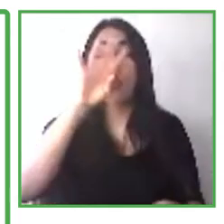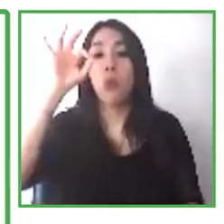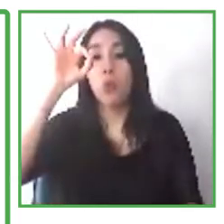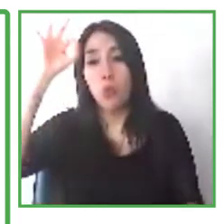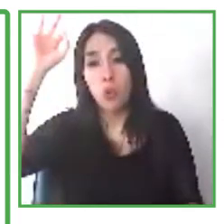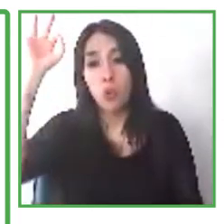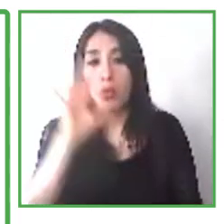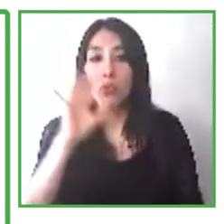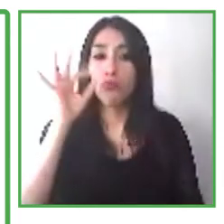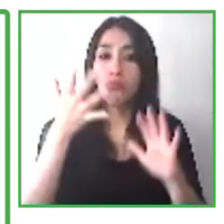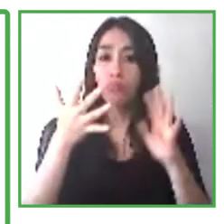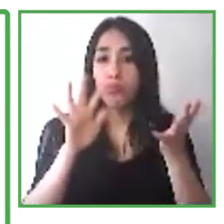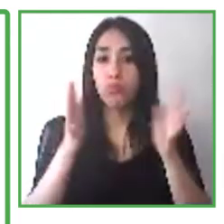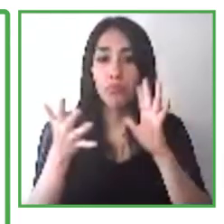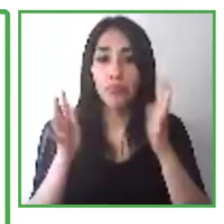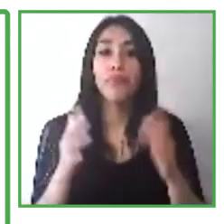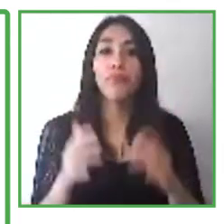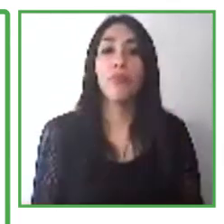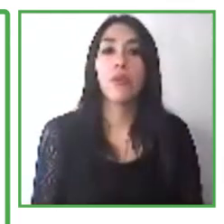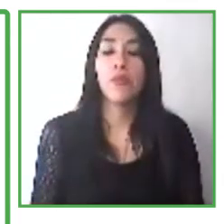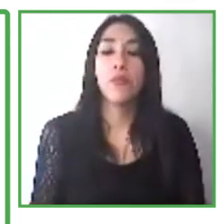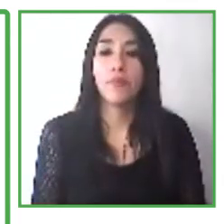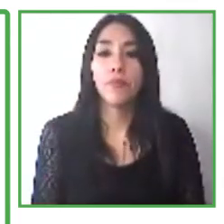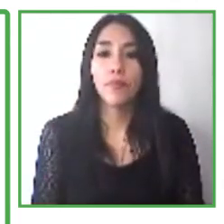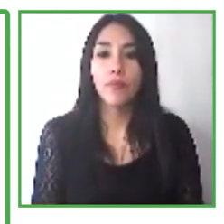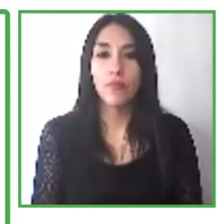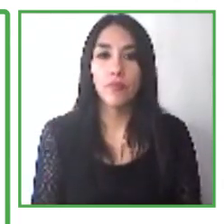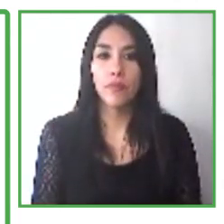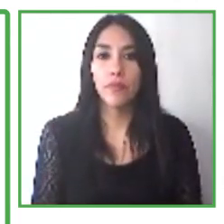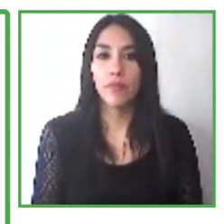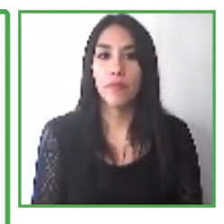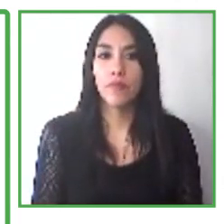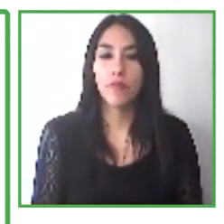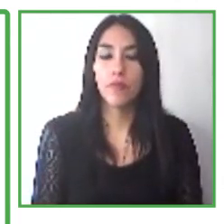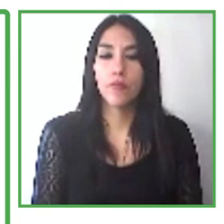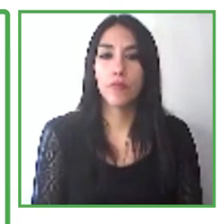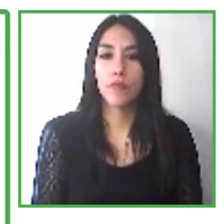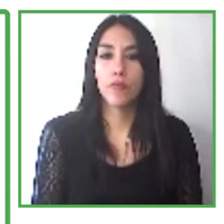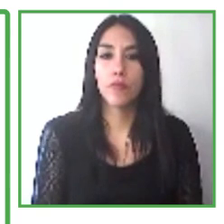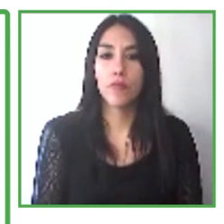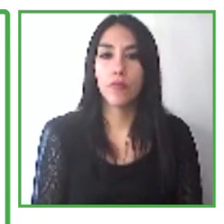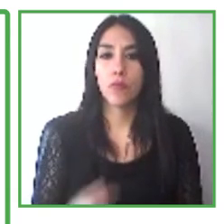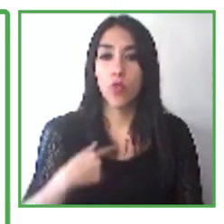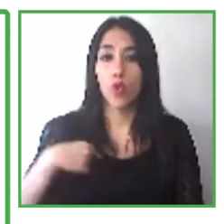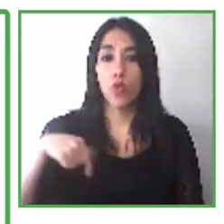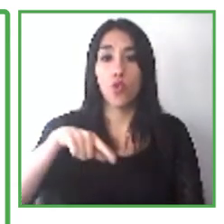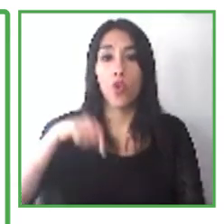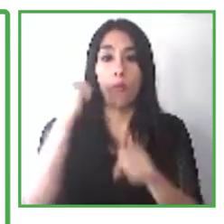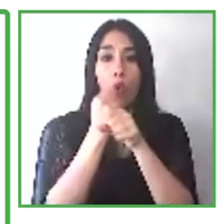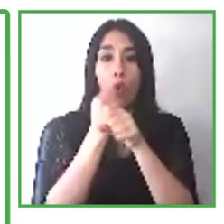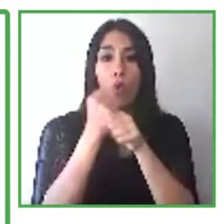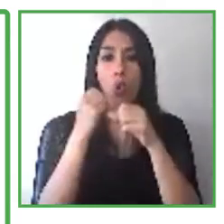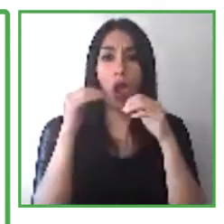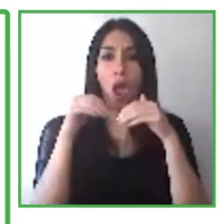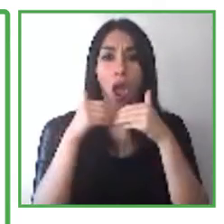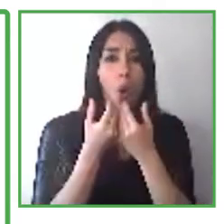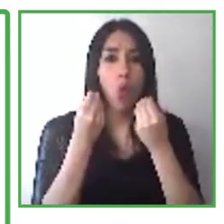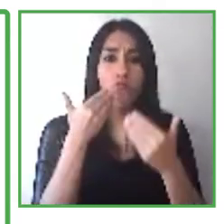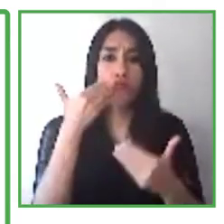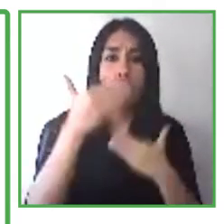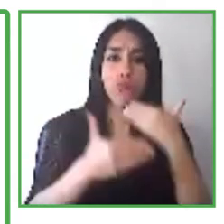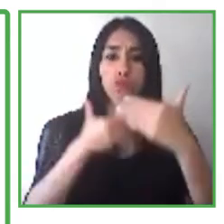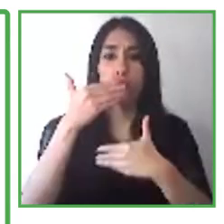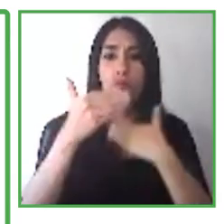The methodology through which we work within Boyd that Digi Spark is primarily made of four steps. So first,